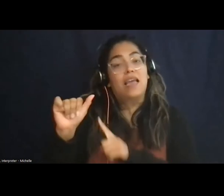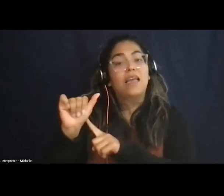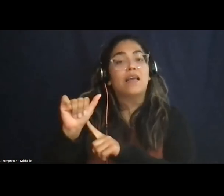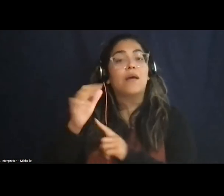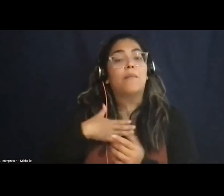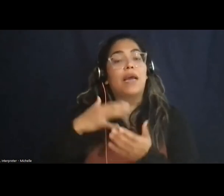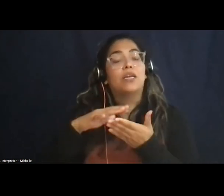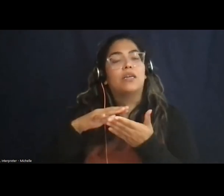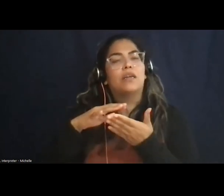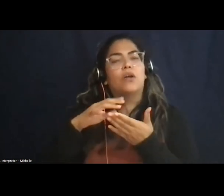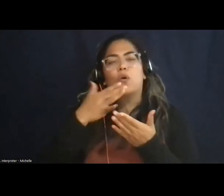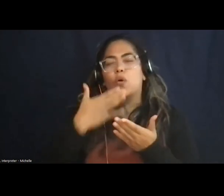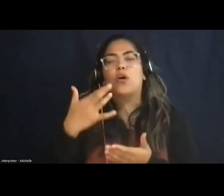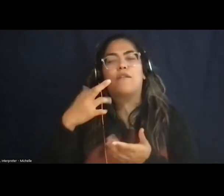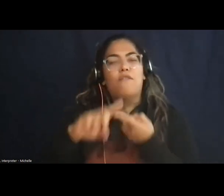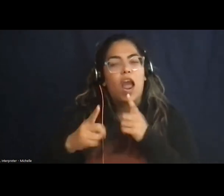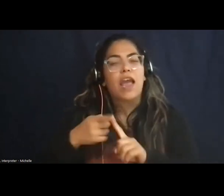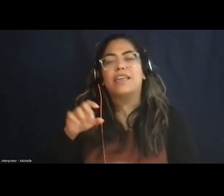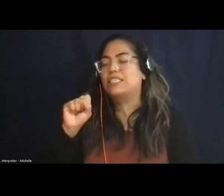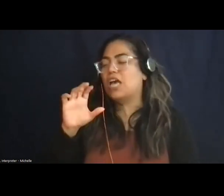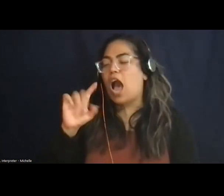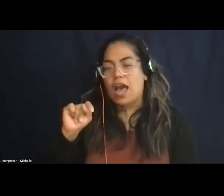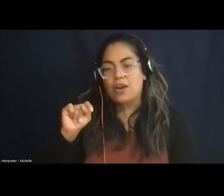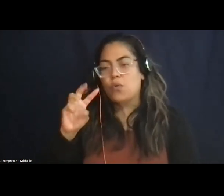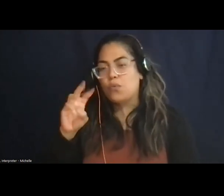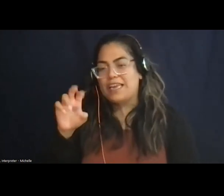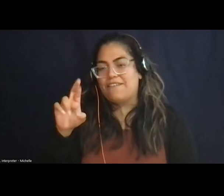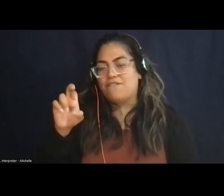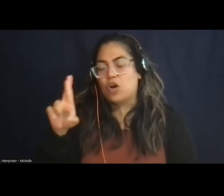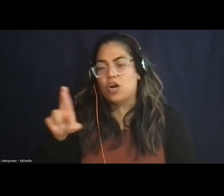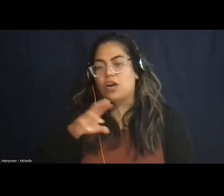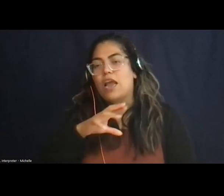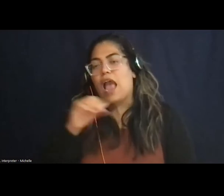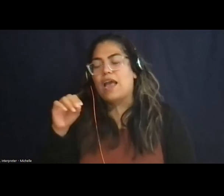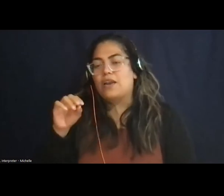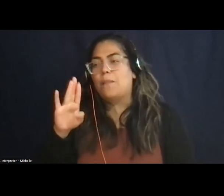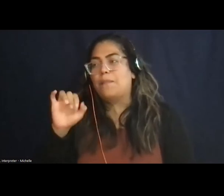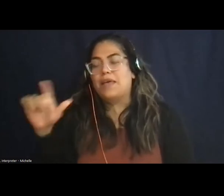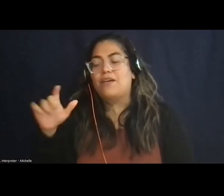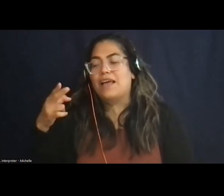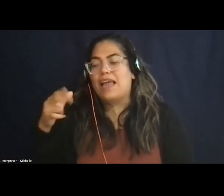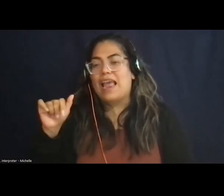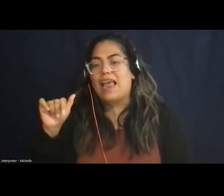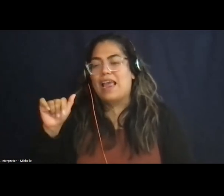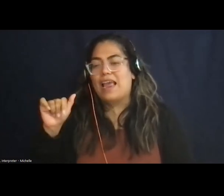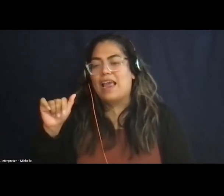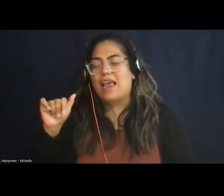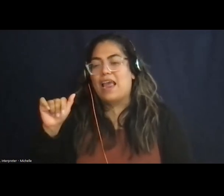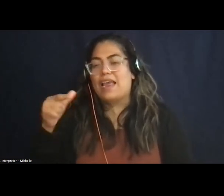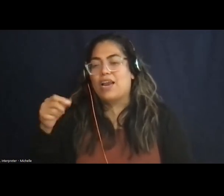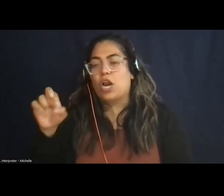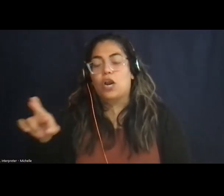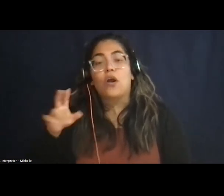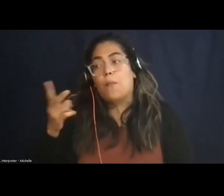Scott Weaver and Flip Hager. And those individuals are not only good and close